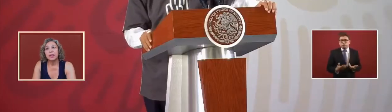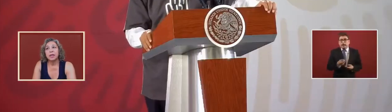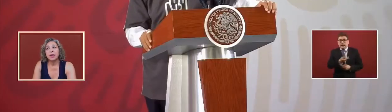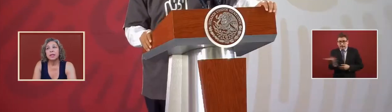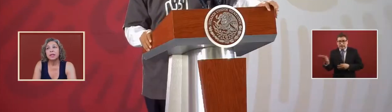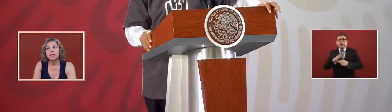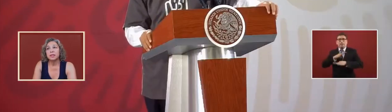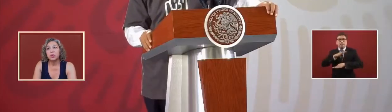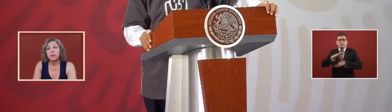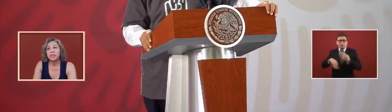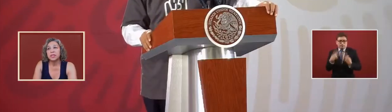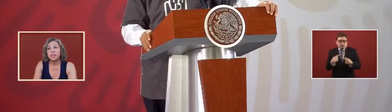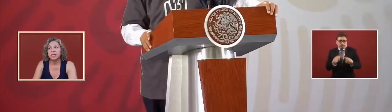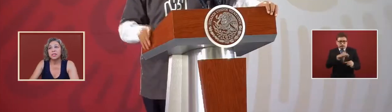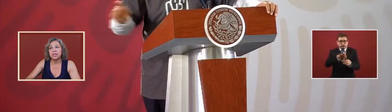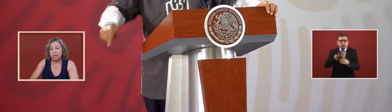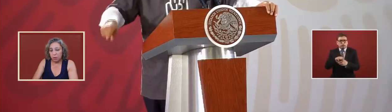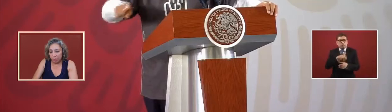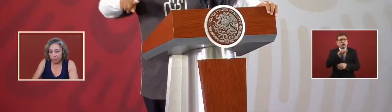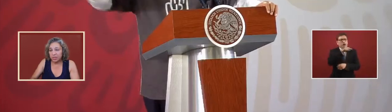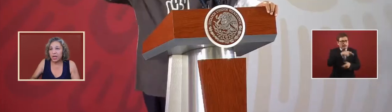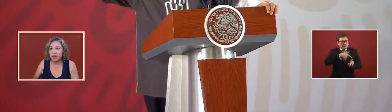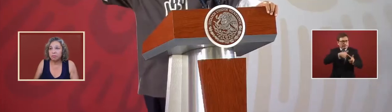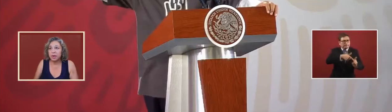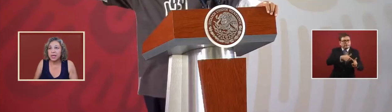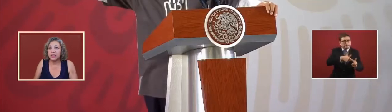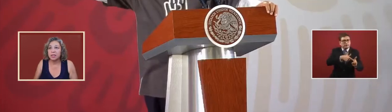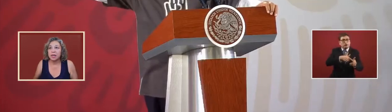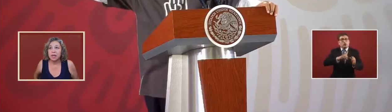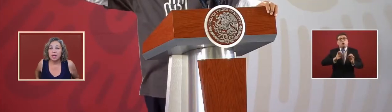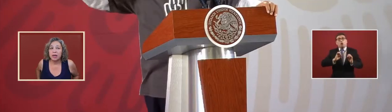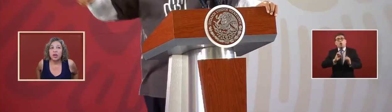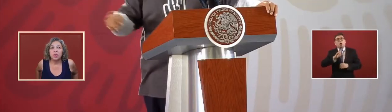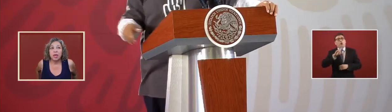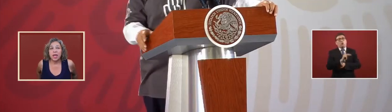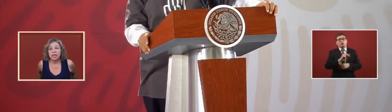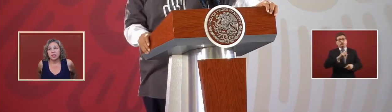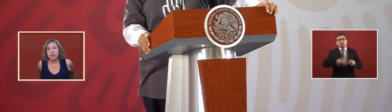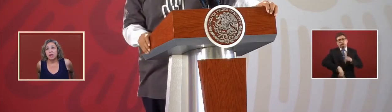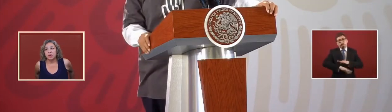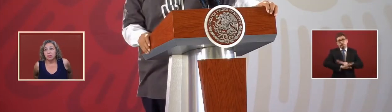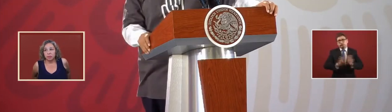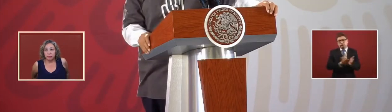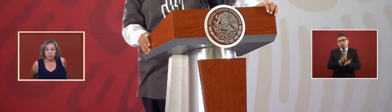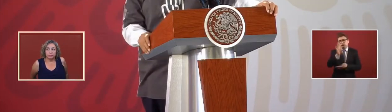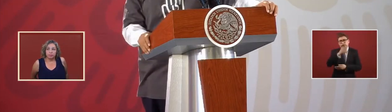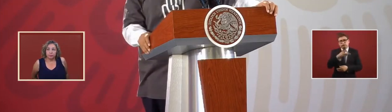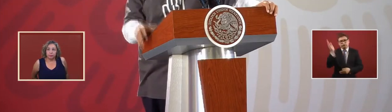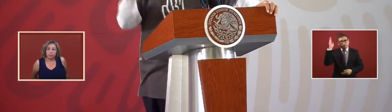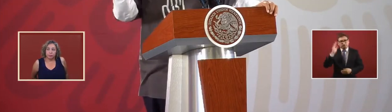and the and then this what if the citizen says i want him to stay in place no he has to go